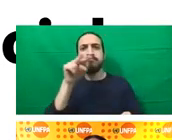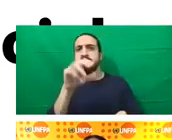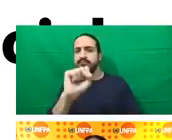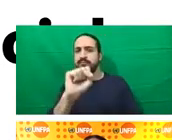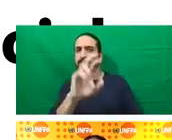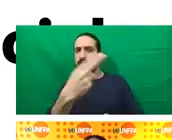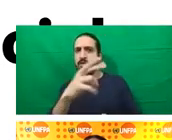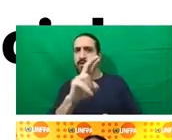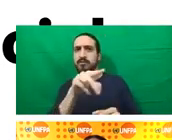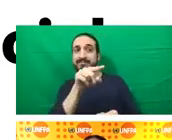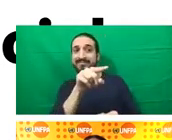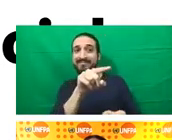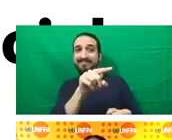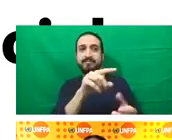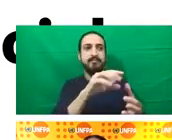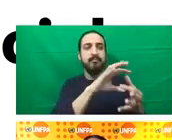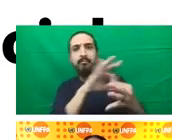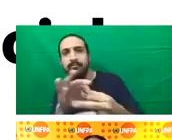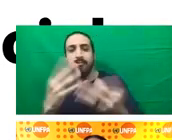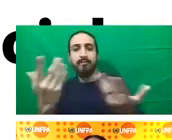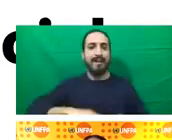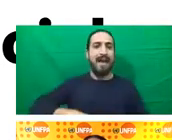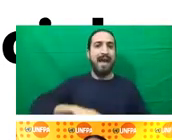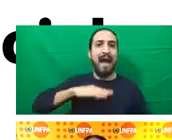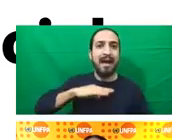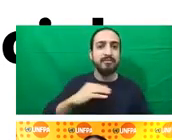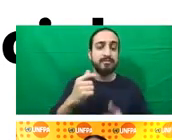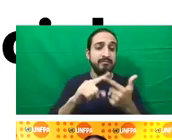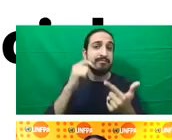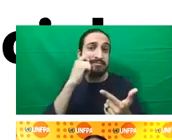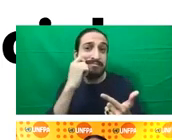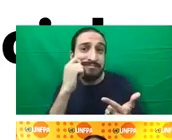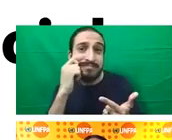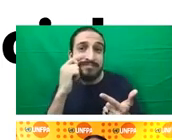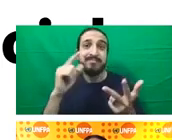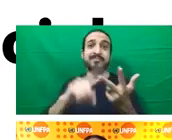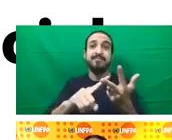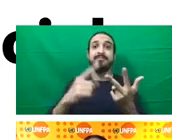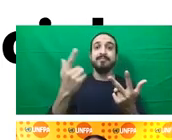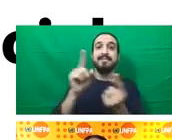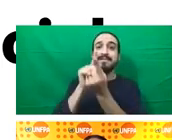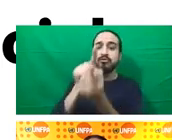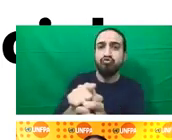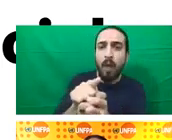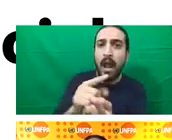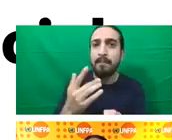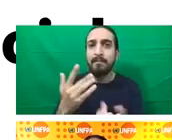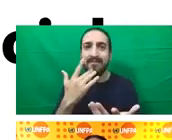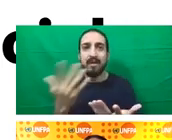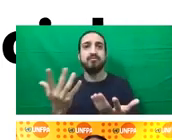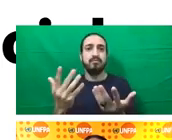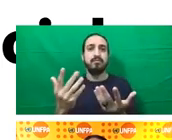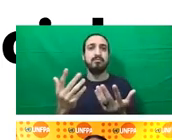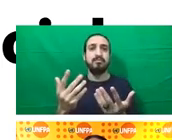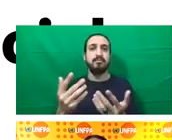orientation also exacerbate vulnerability to climate change and vice versa. Just for example, girls and women